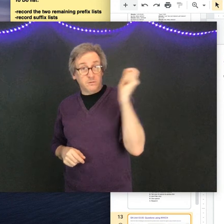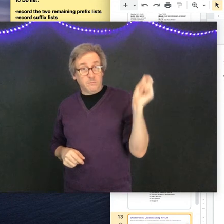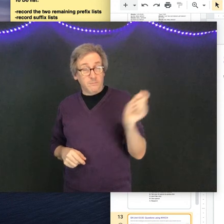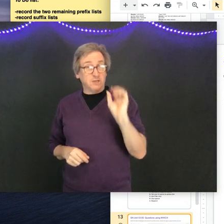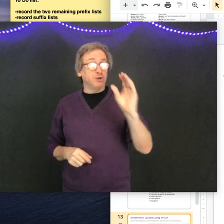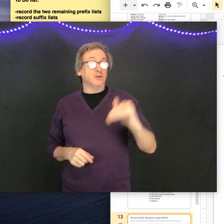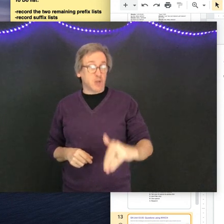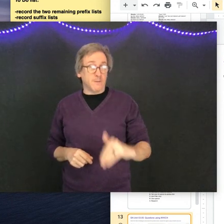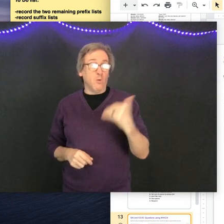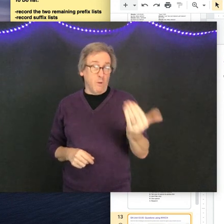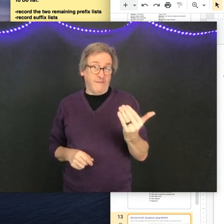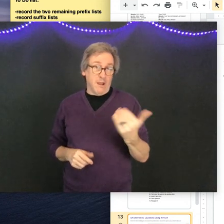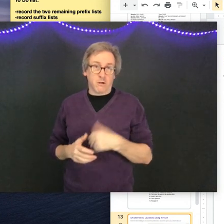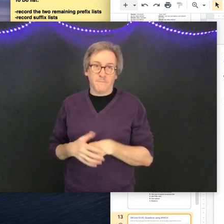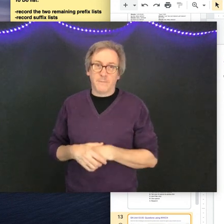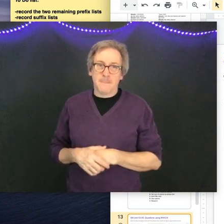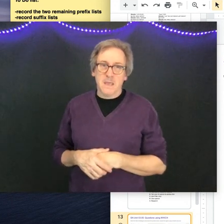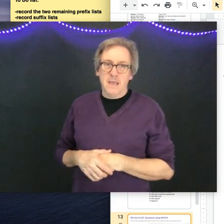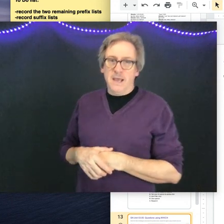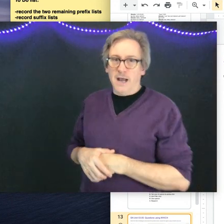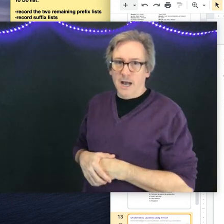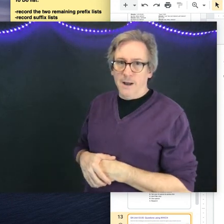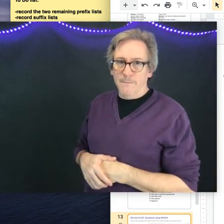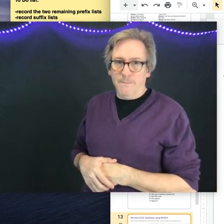make sure you can talk about what they are.